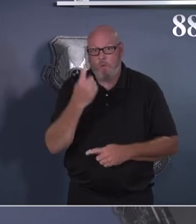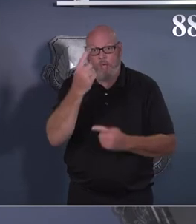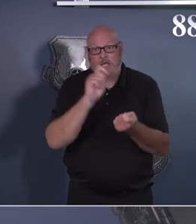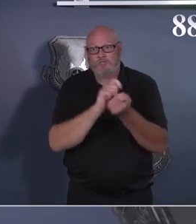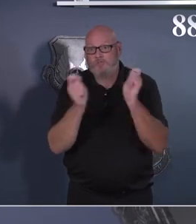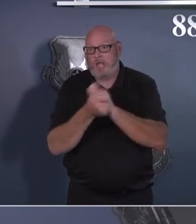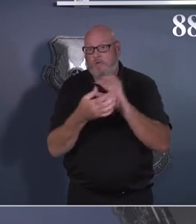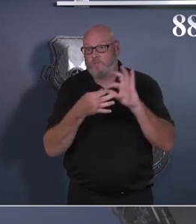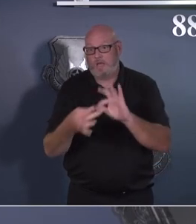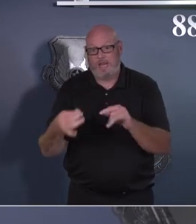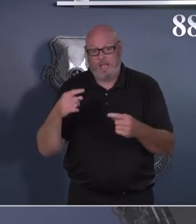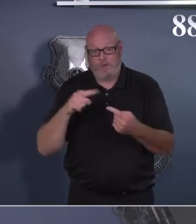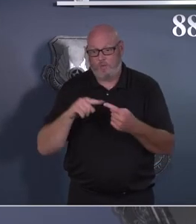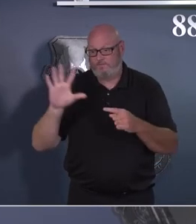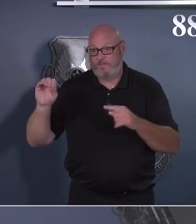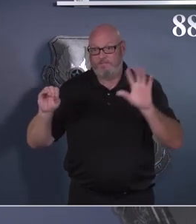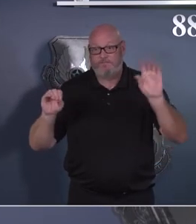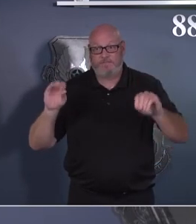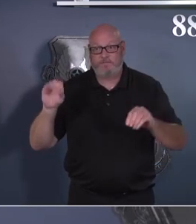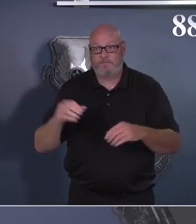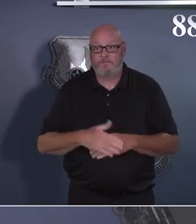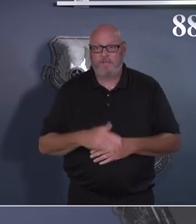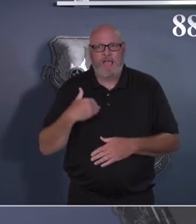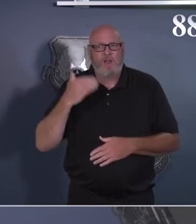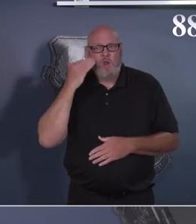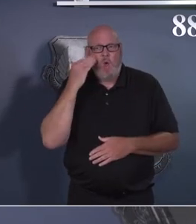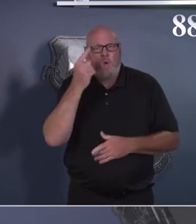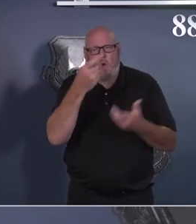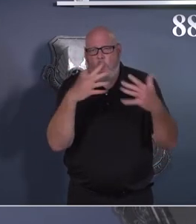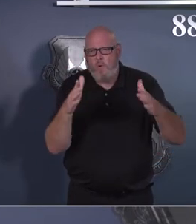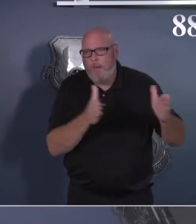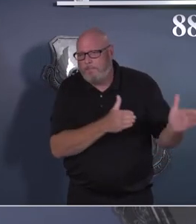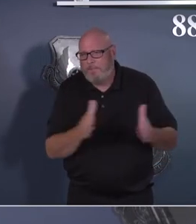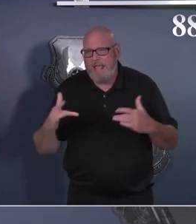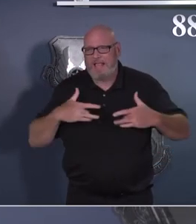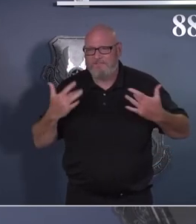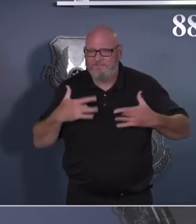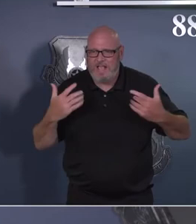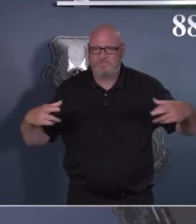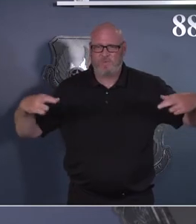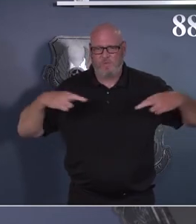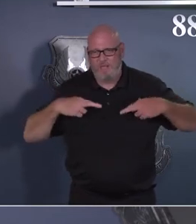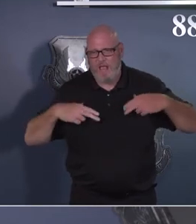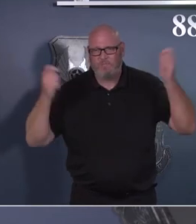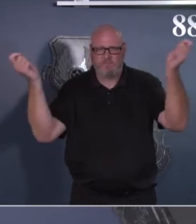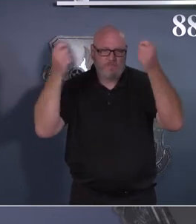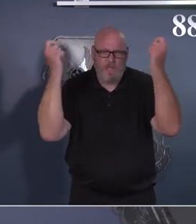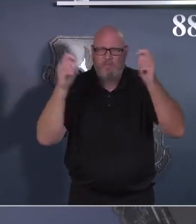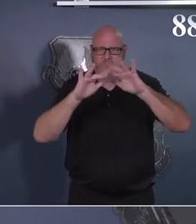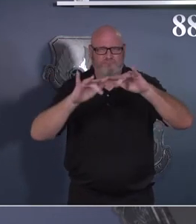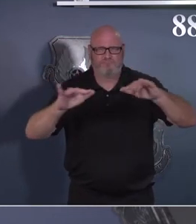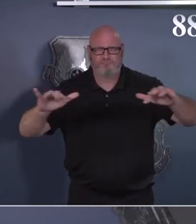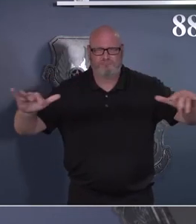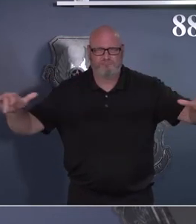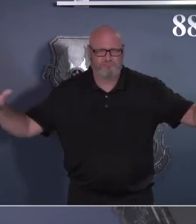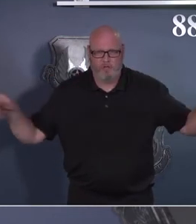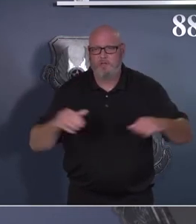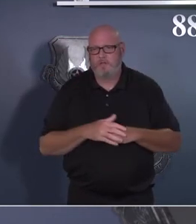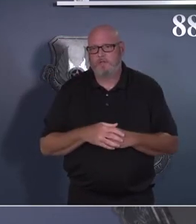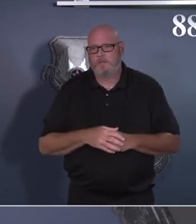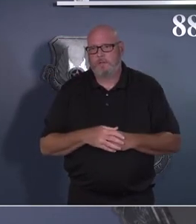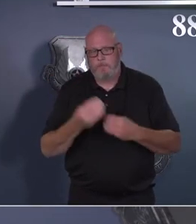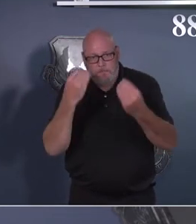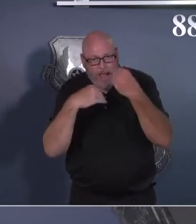calendar. I know there's retirement ceremonies out there. I know there's changes of command out there. There's picnics. There's all kinds of gatherings